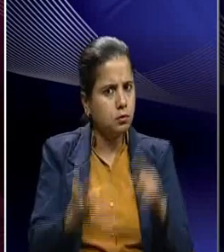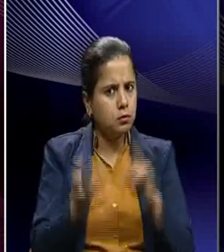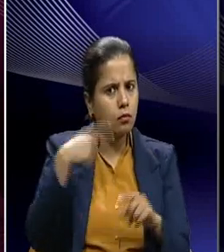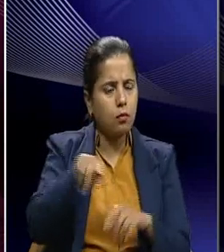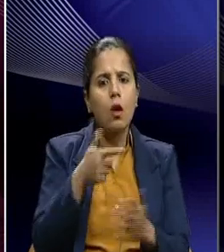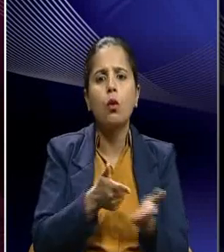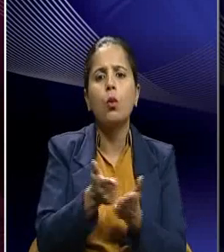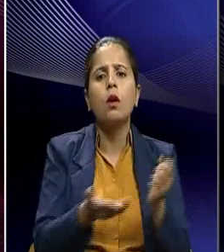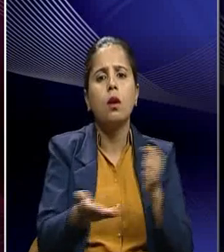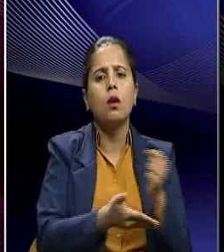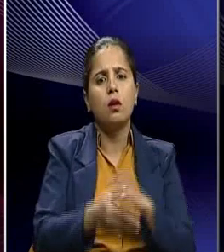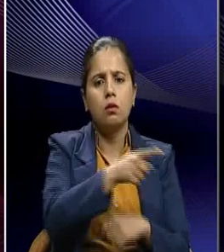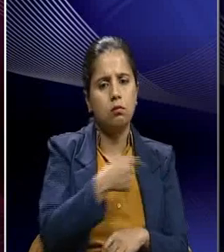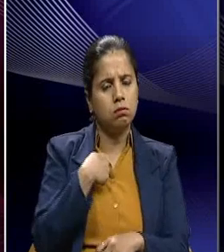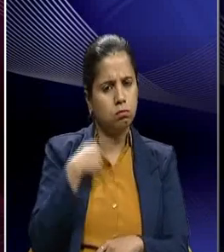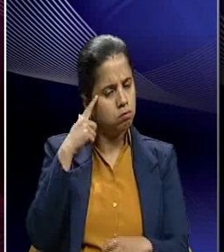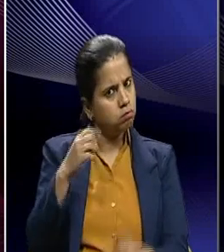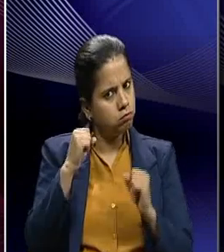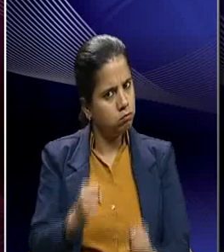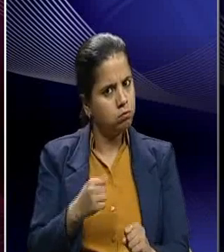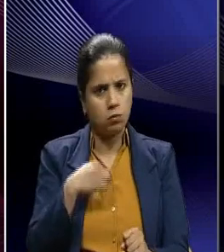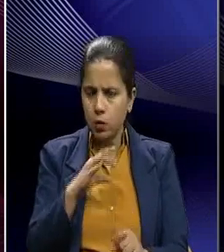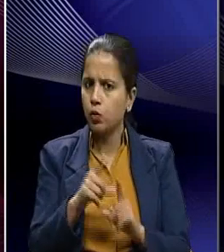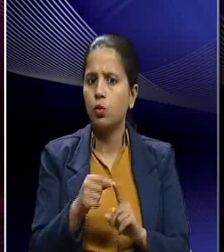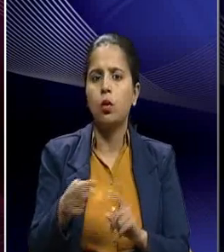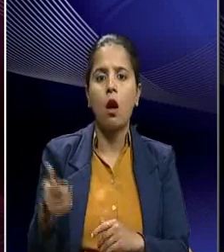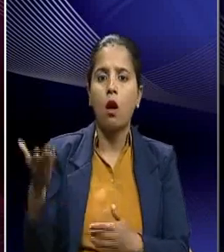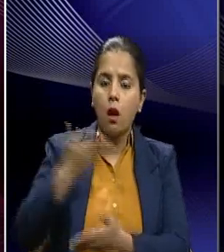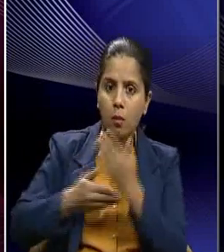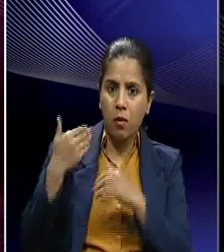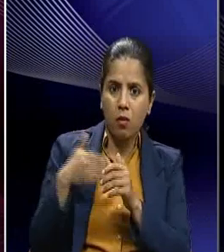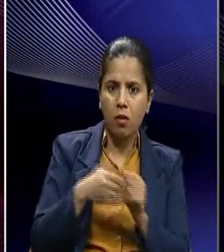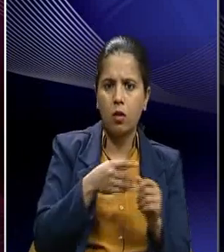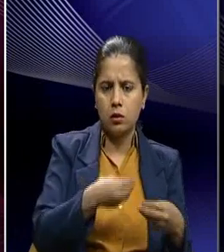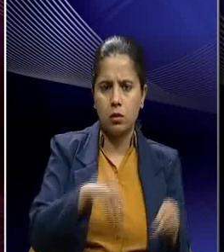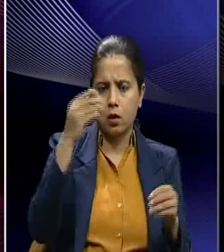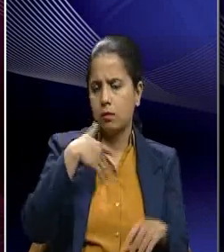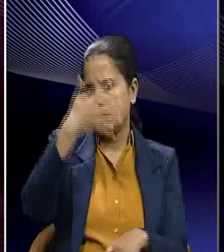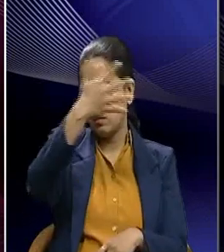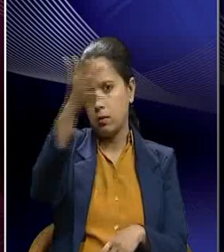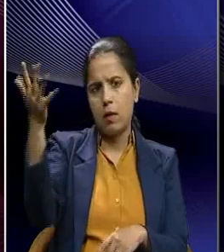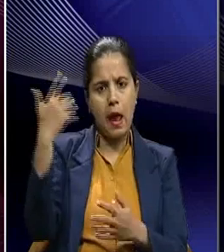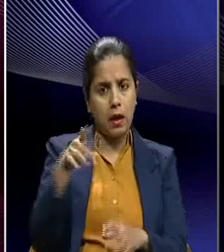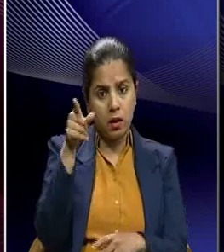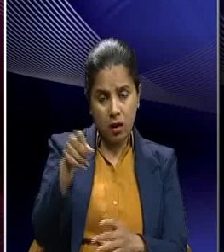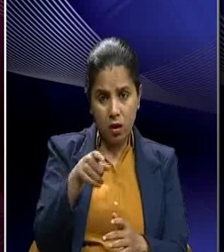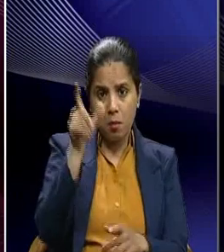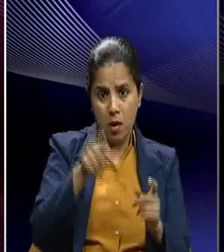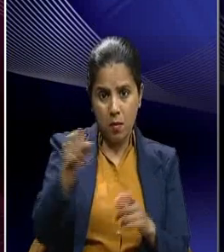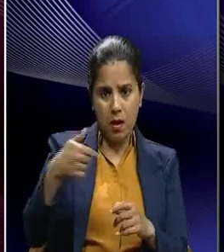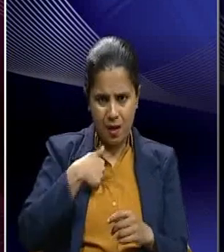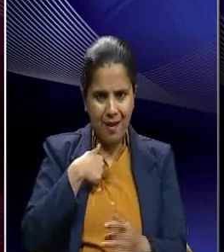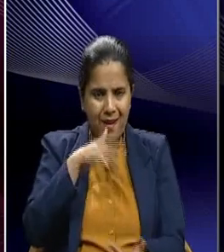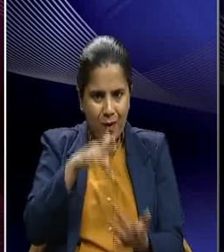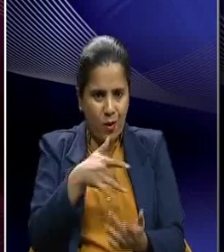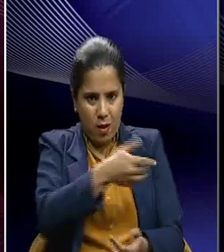farmers they were in a way determined and as per the guidance of Patel they refused to sell milk to any milk contractor. This called for